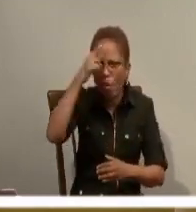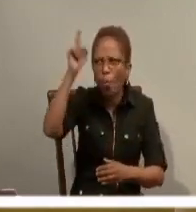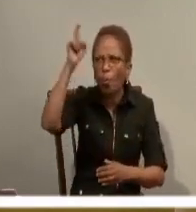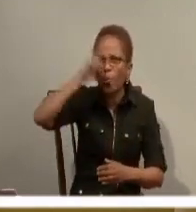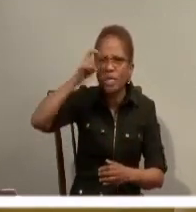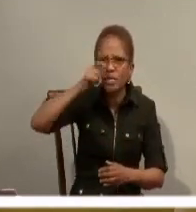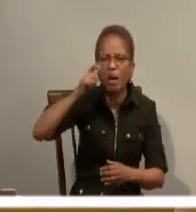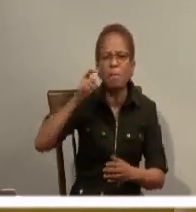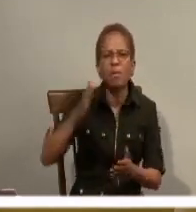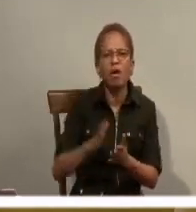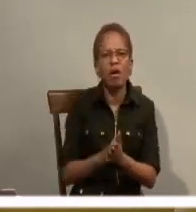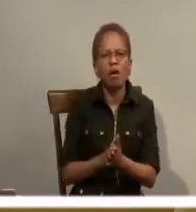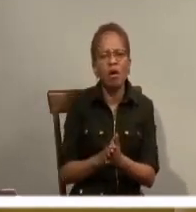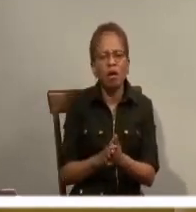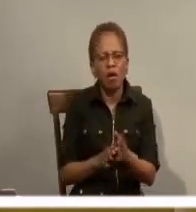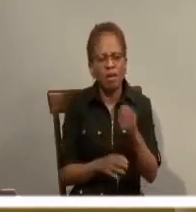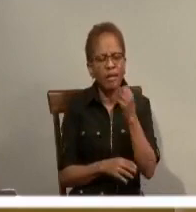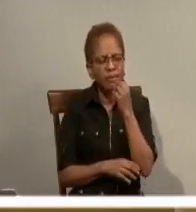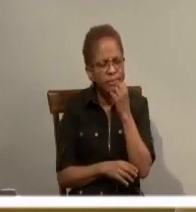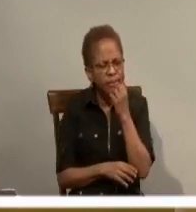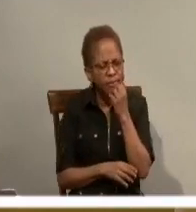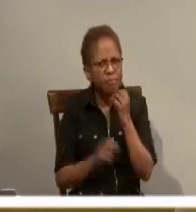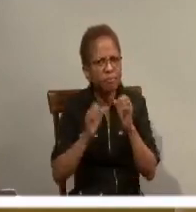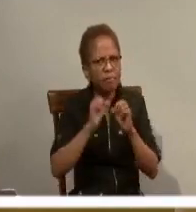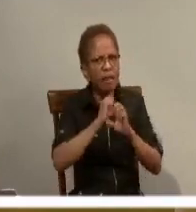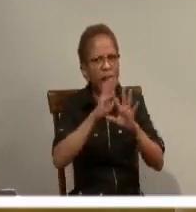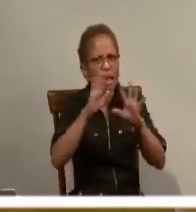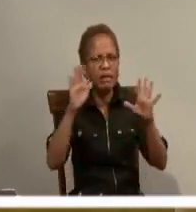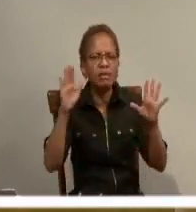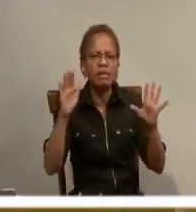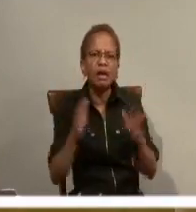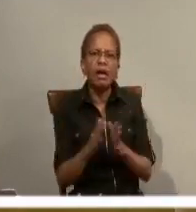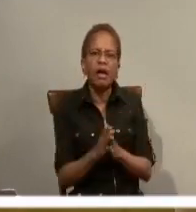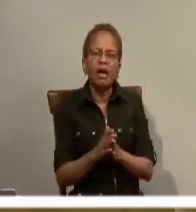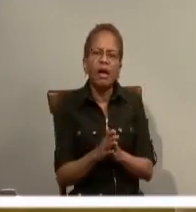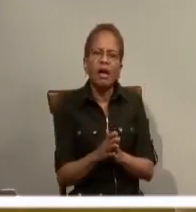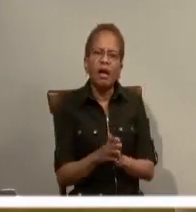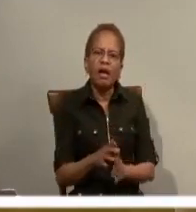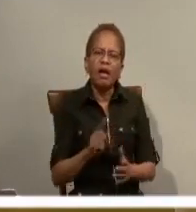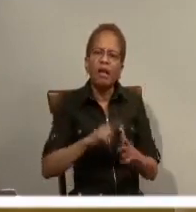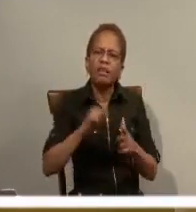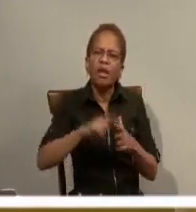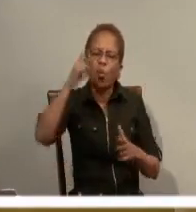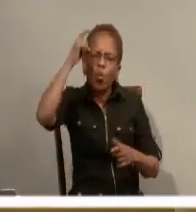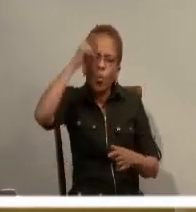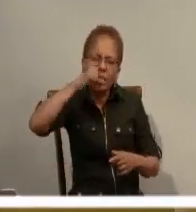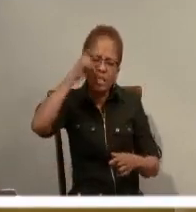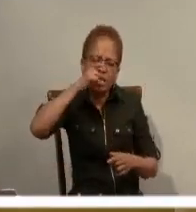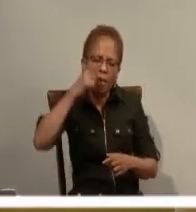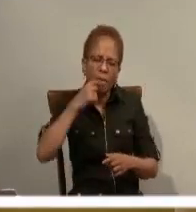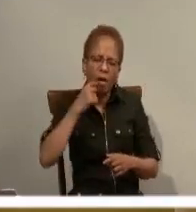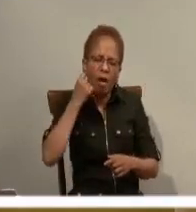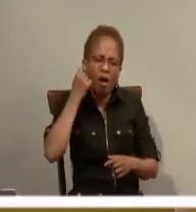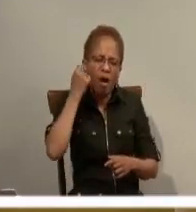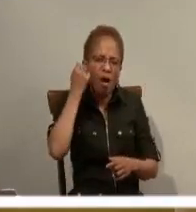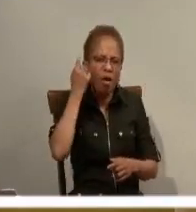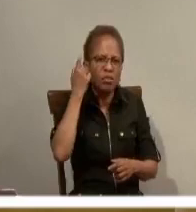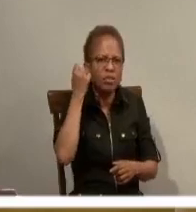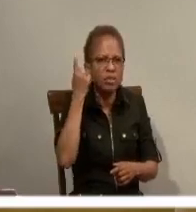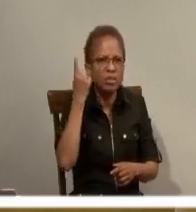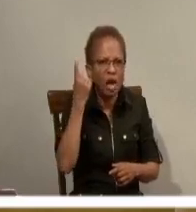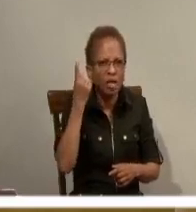see that we treat people like people and we love one another. And that we are a people who